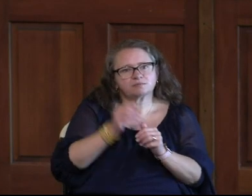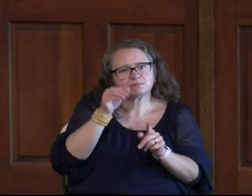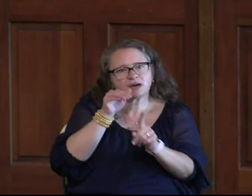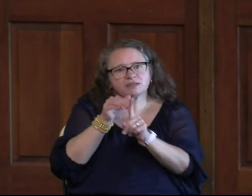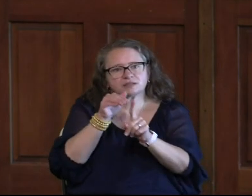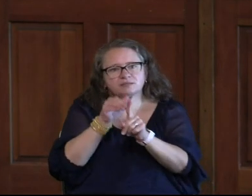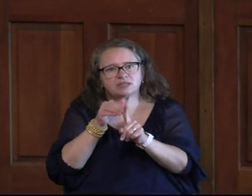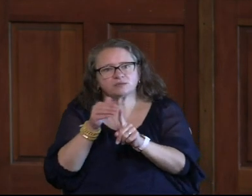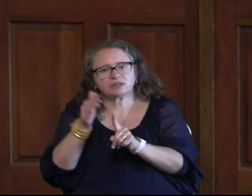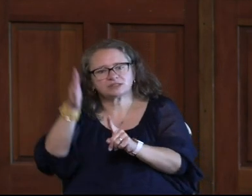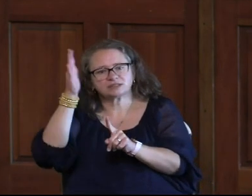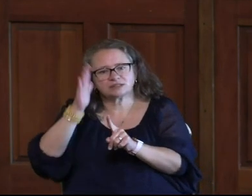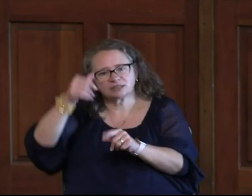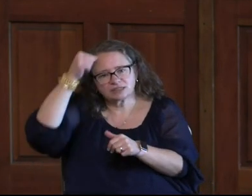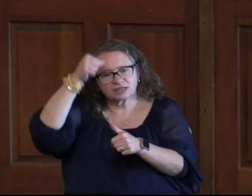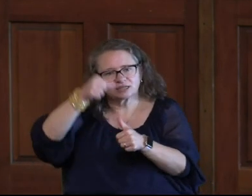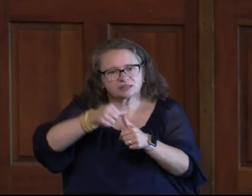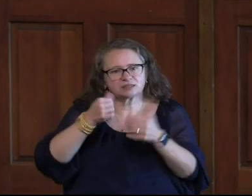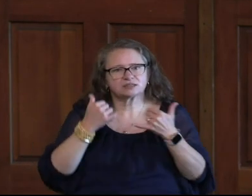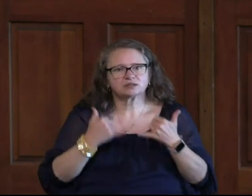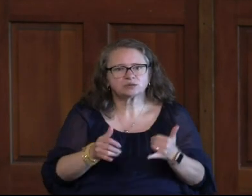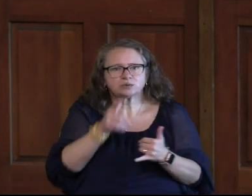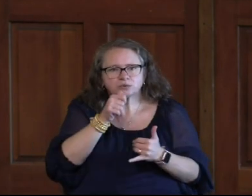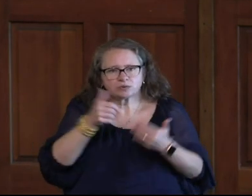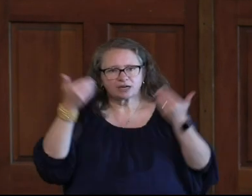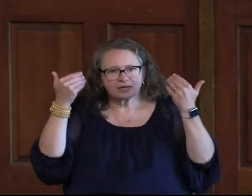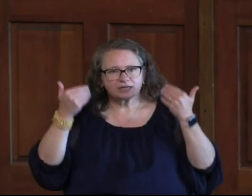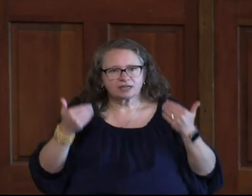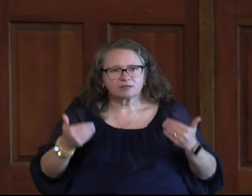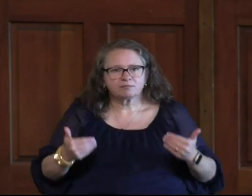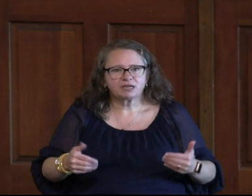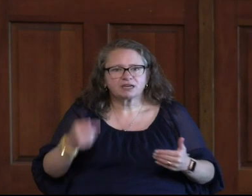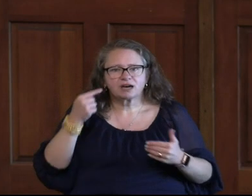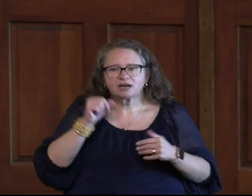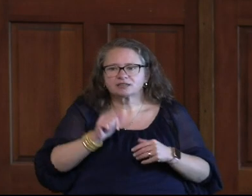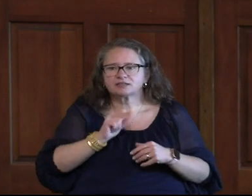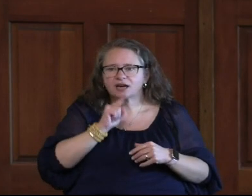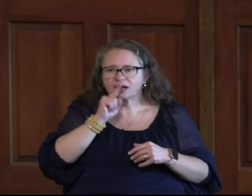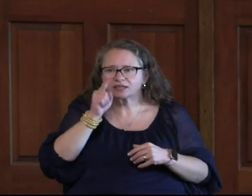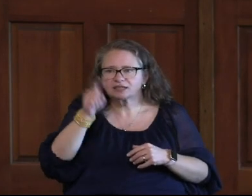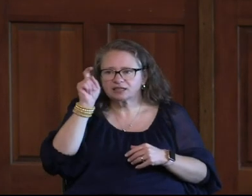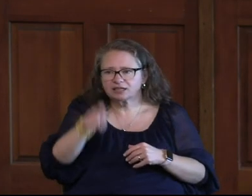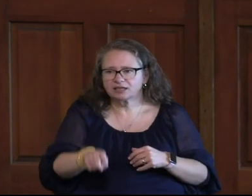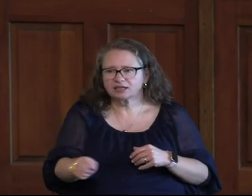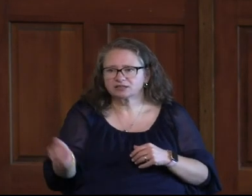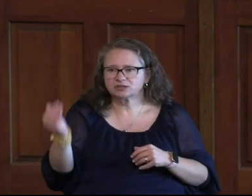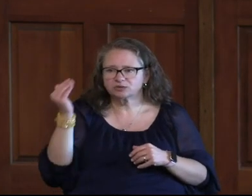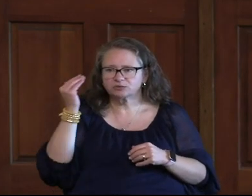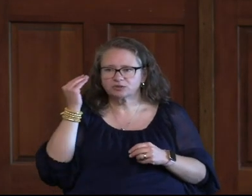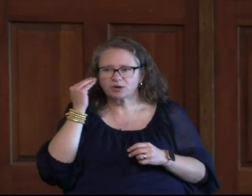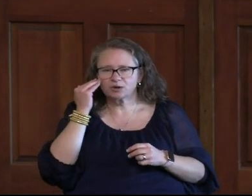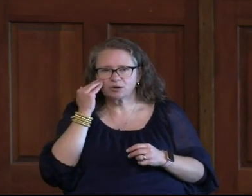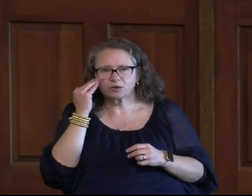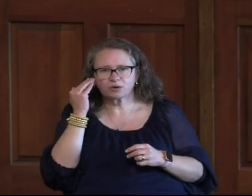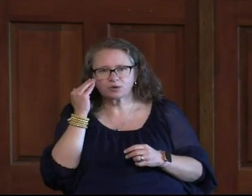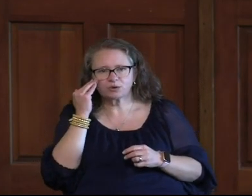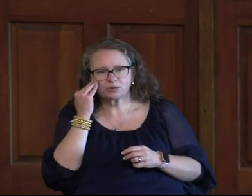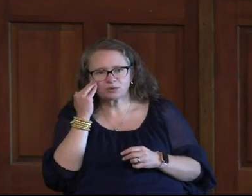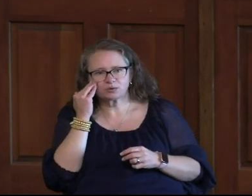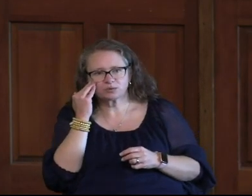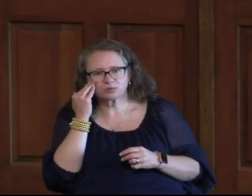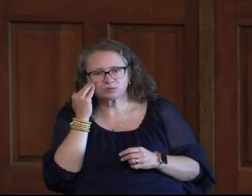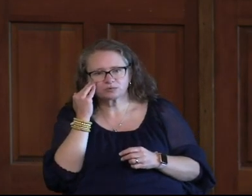Remind me once again just who I am because I need to know